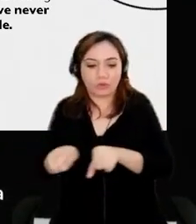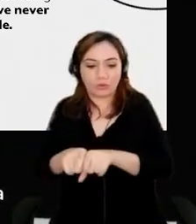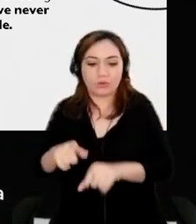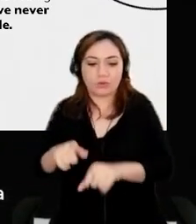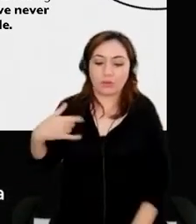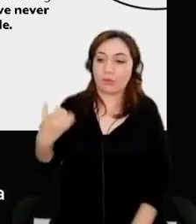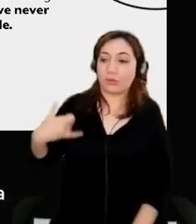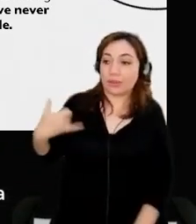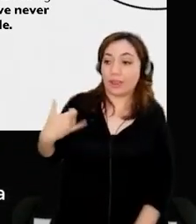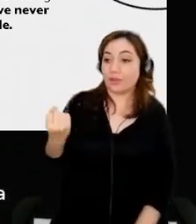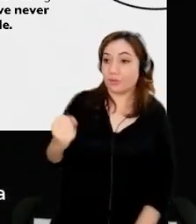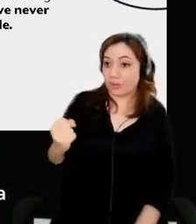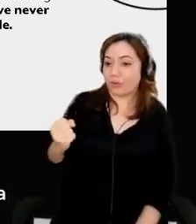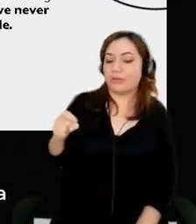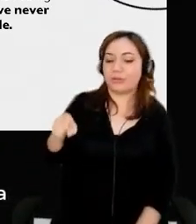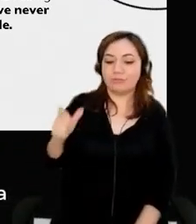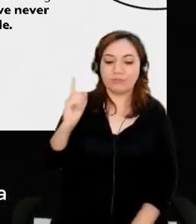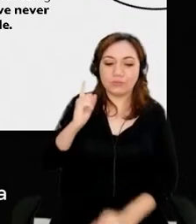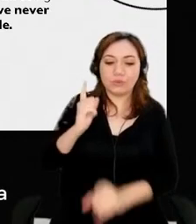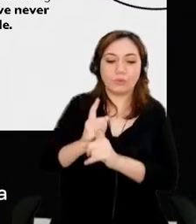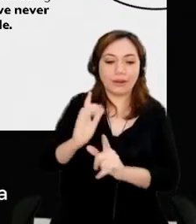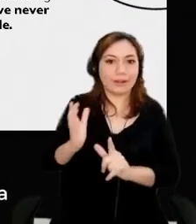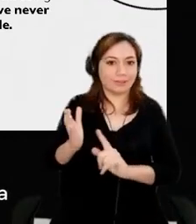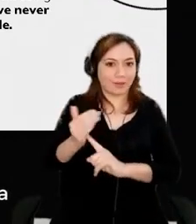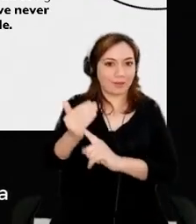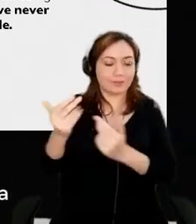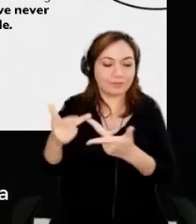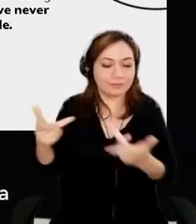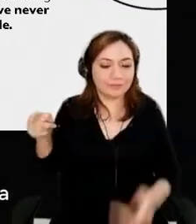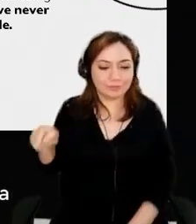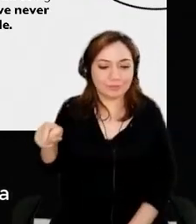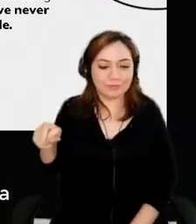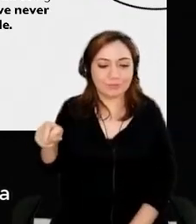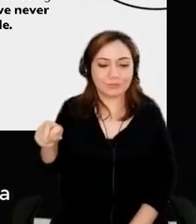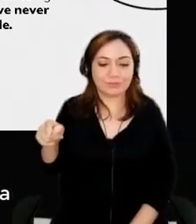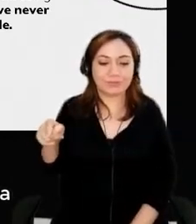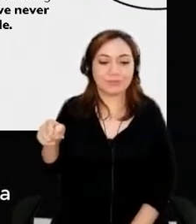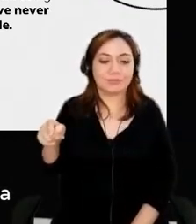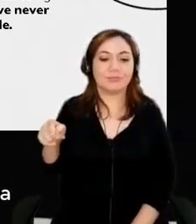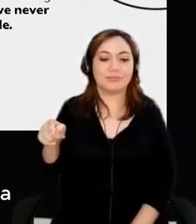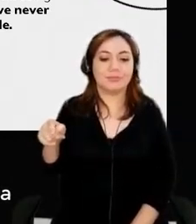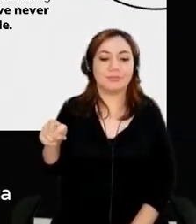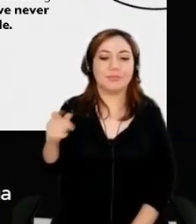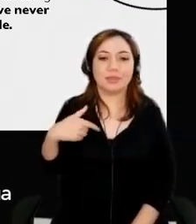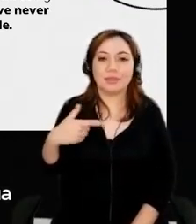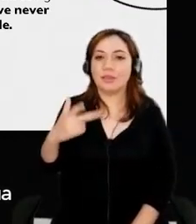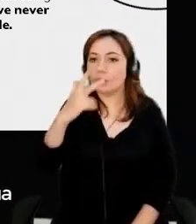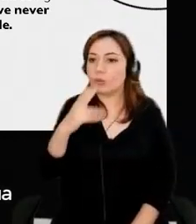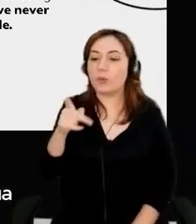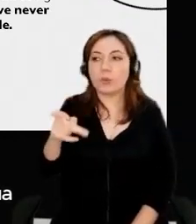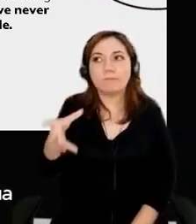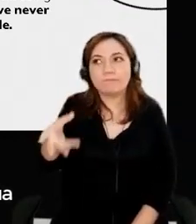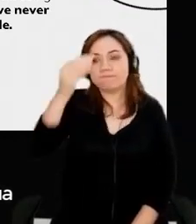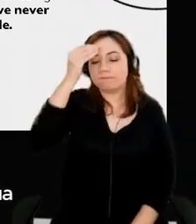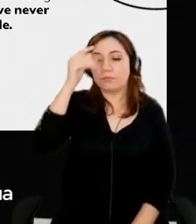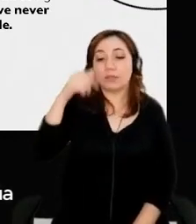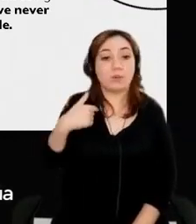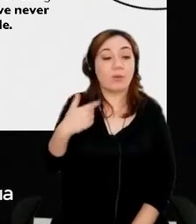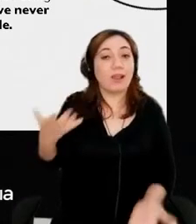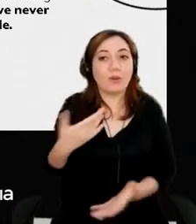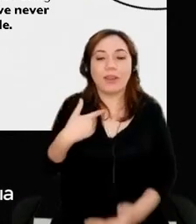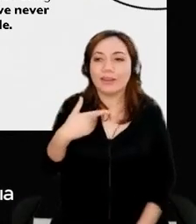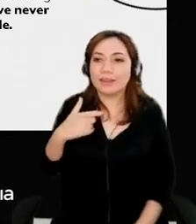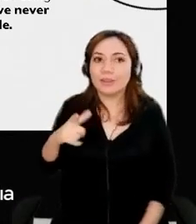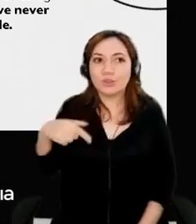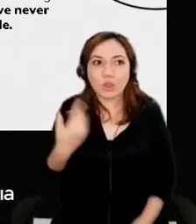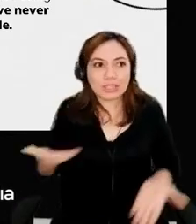you know, is something that I just keep with me. And I appreciate where we are now because of where we were.